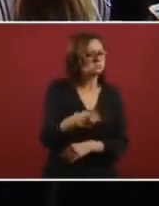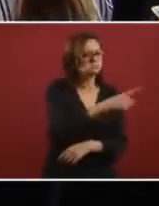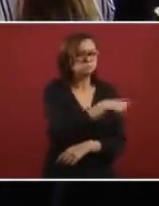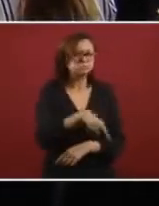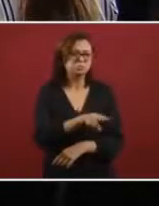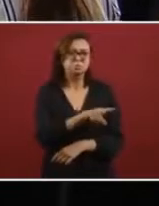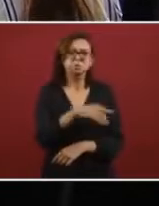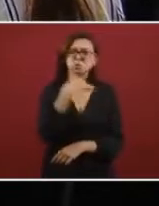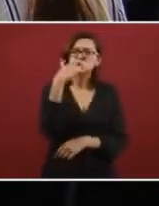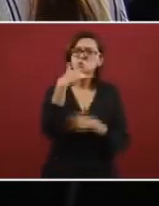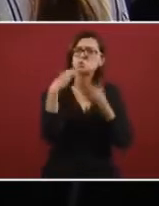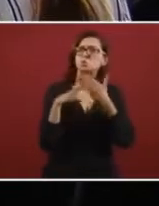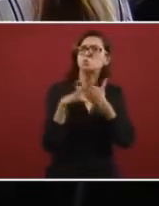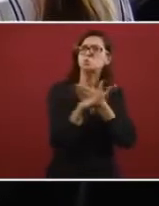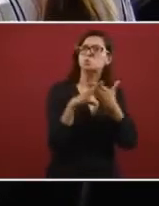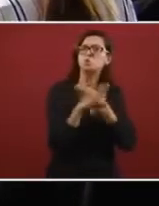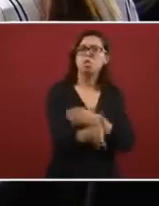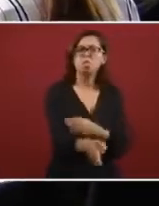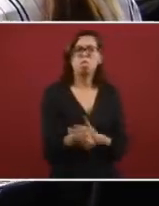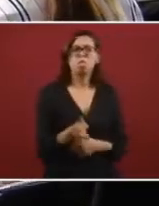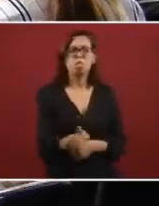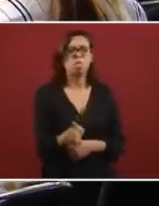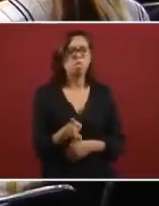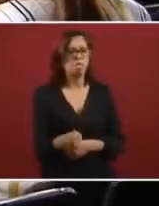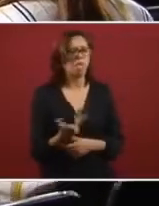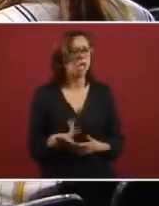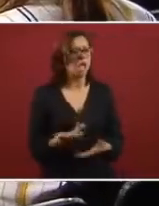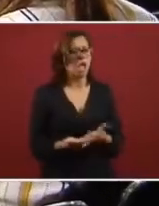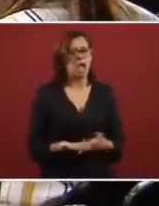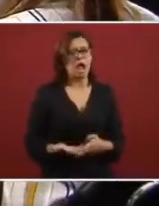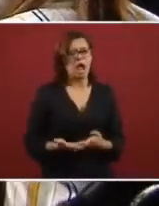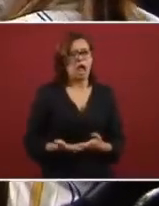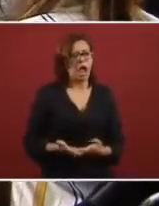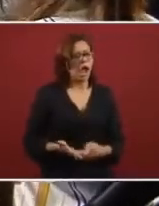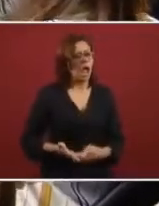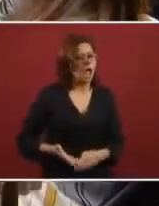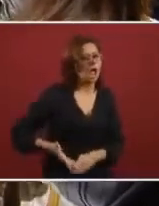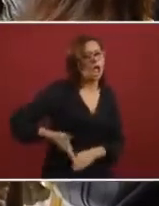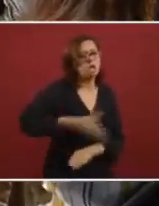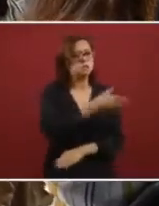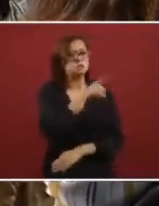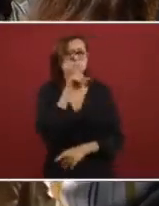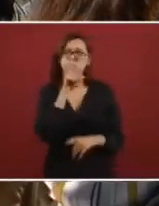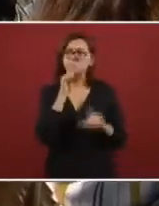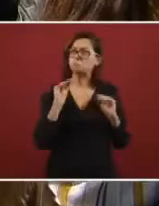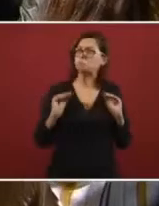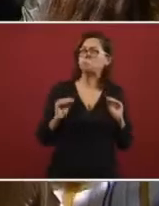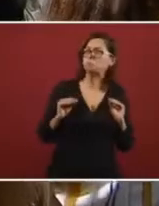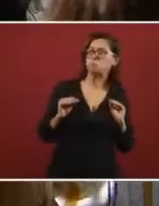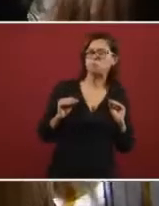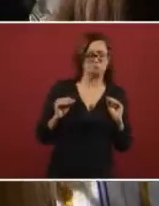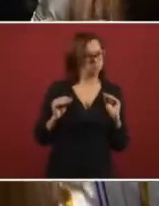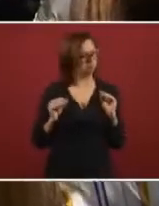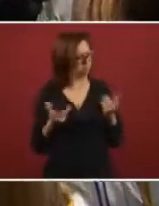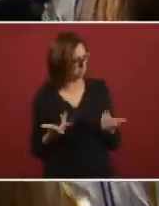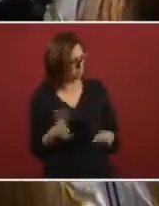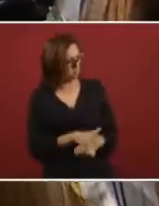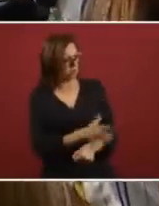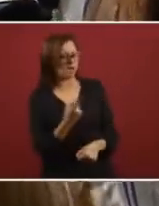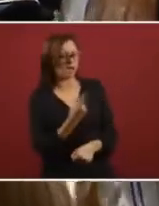time that you were, corruption was so rampant. Why didn't you say anything that Salinas,